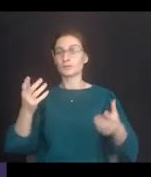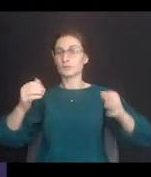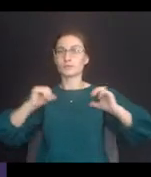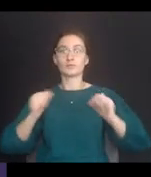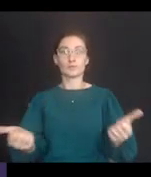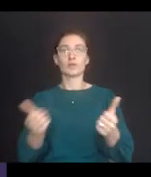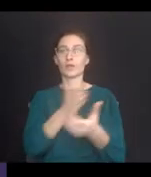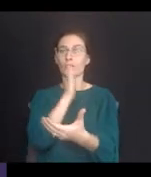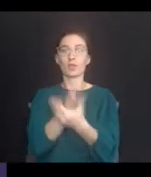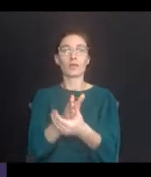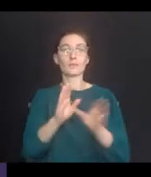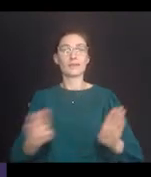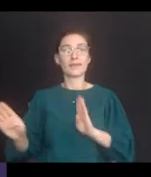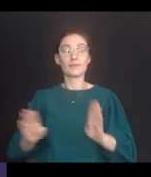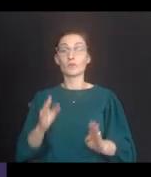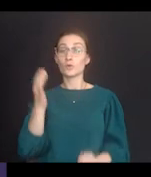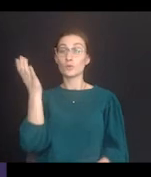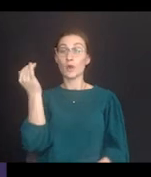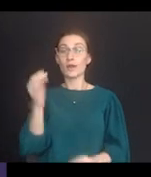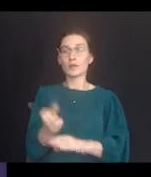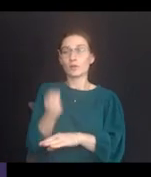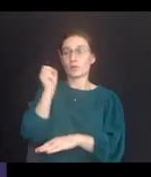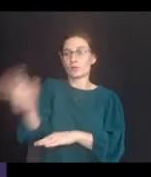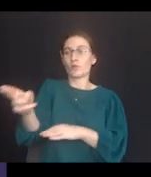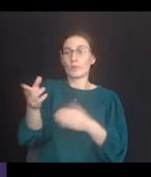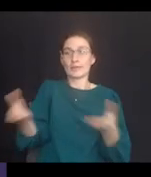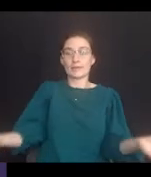as elopement and throwing objects towards others.